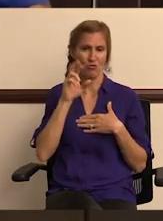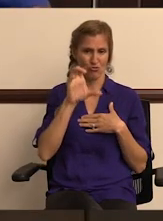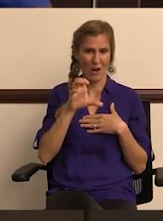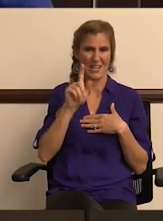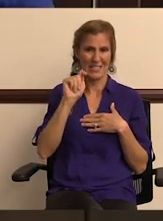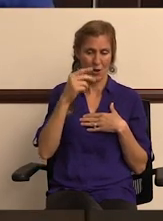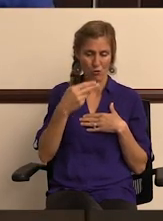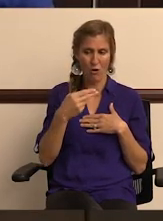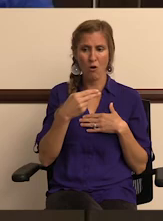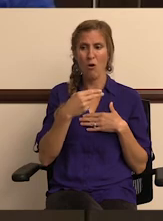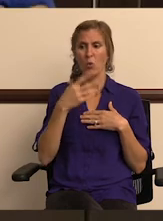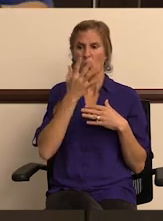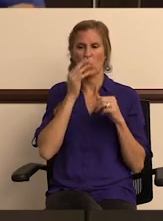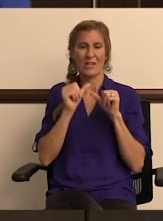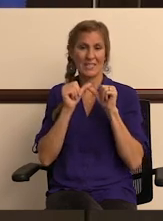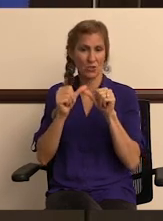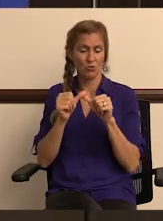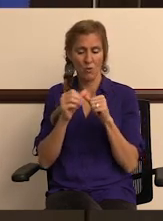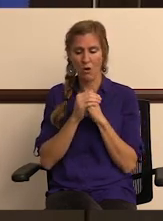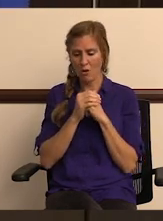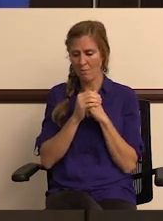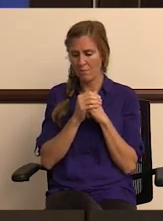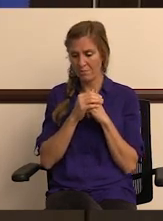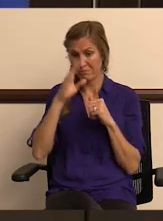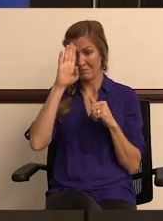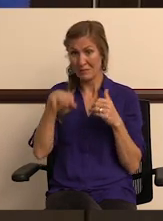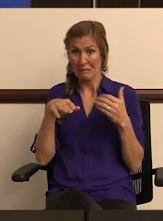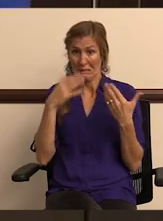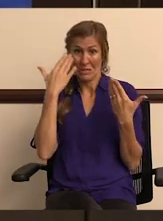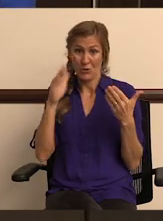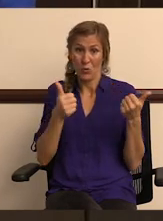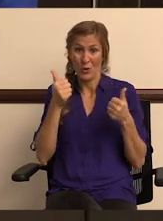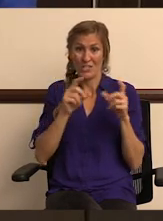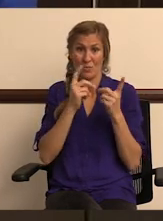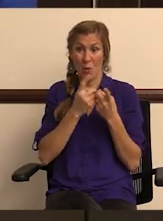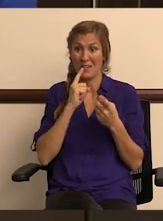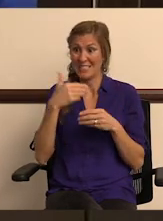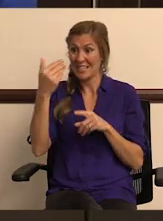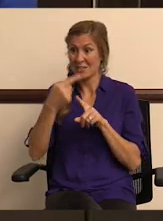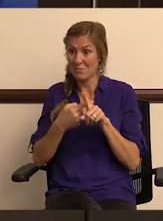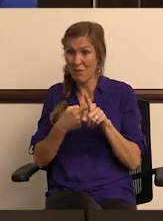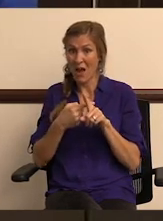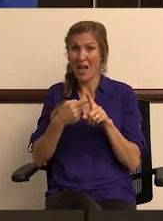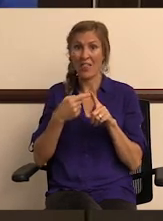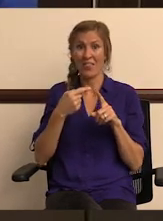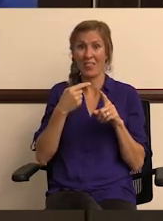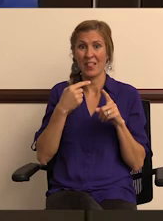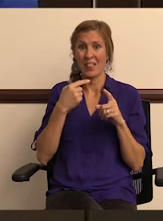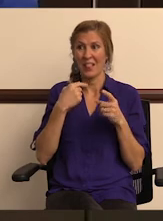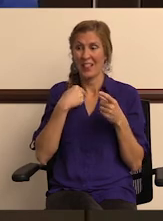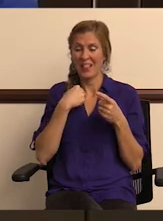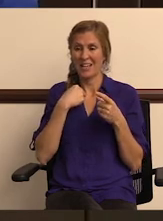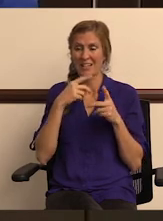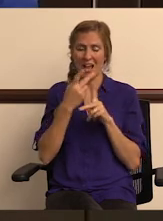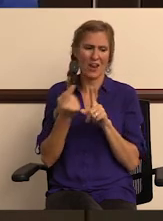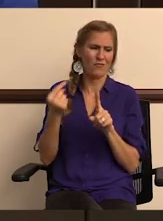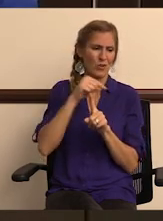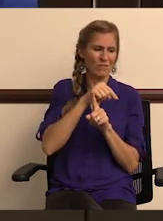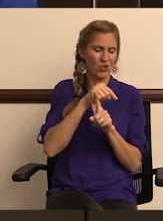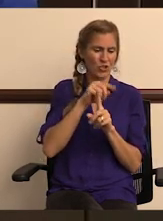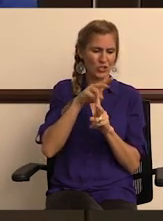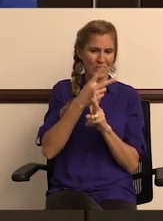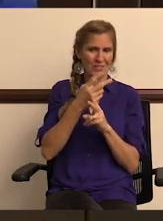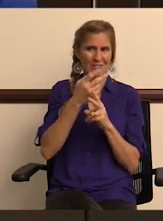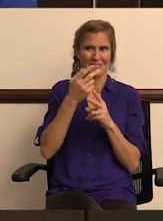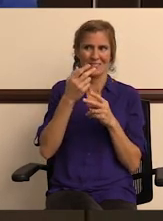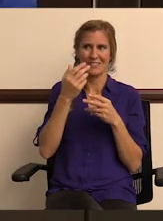Town Hall, and we're going to continue on. I don't know yet which department is next month. I keep trying to get communications up here as I